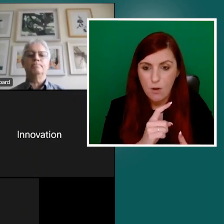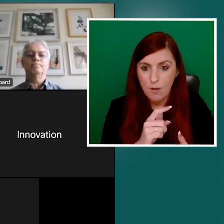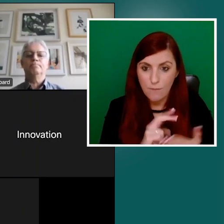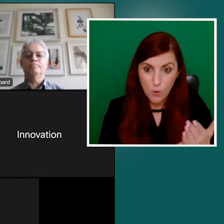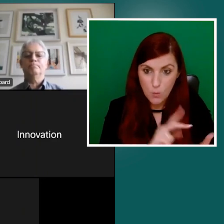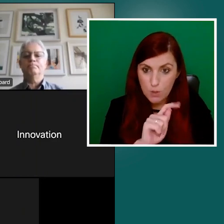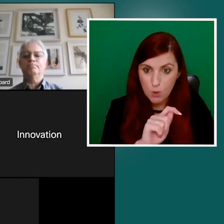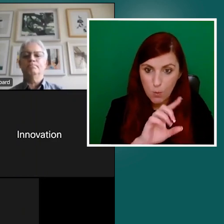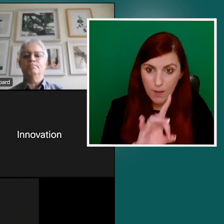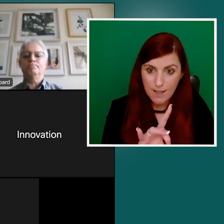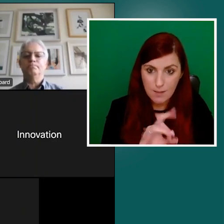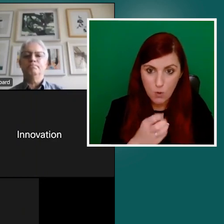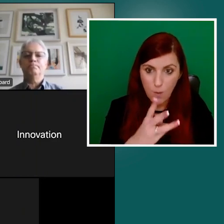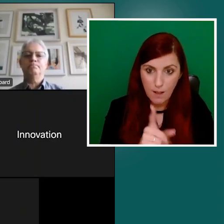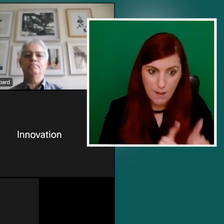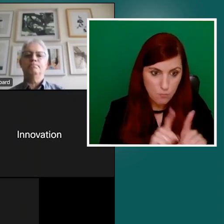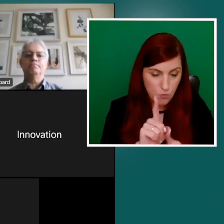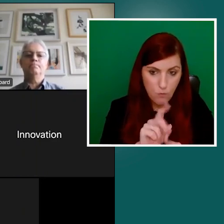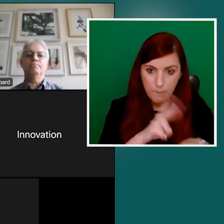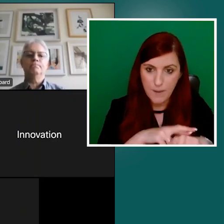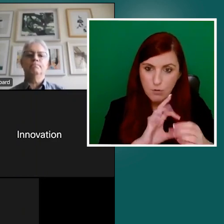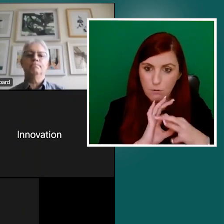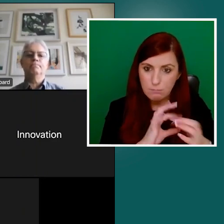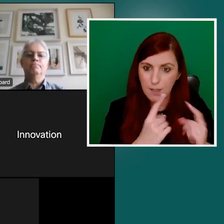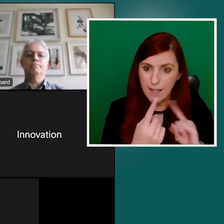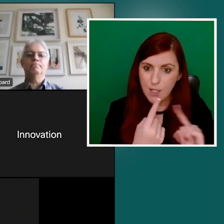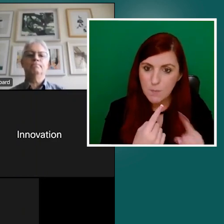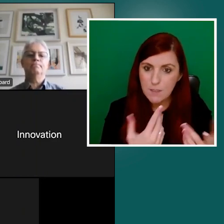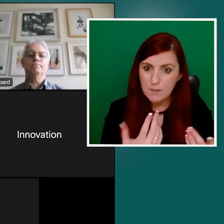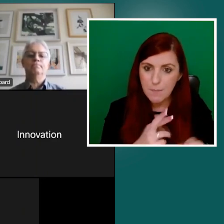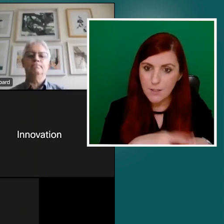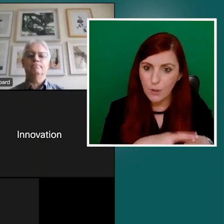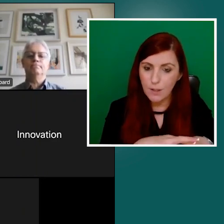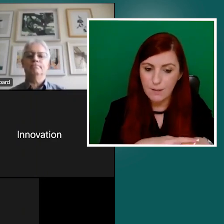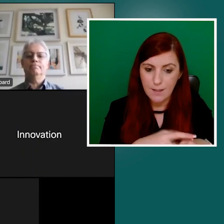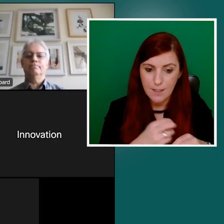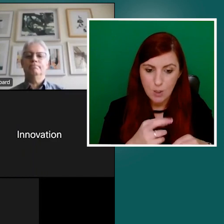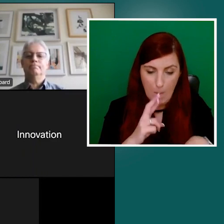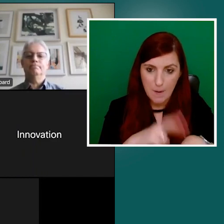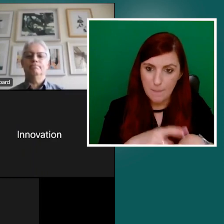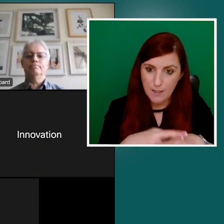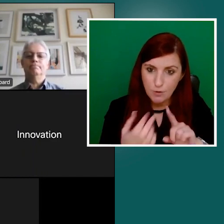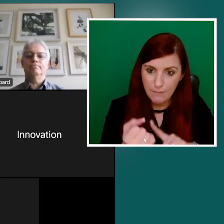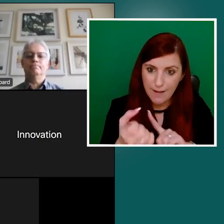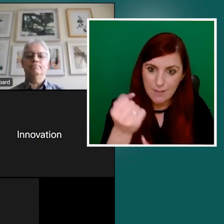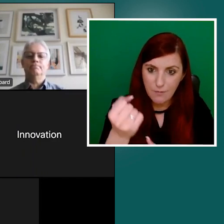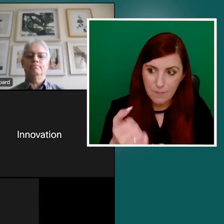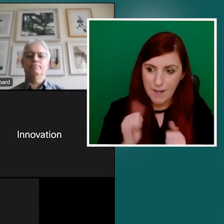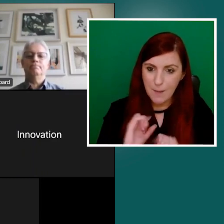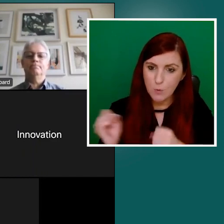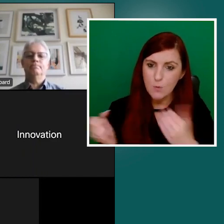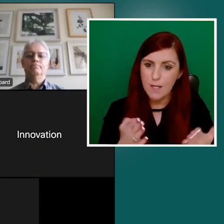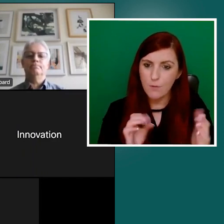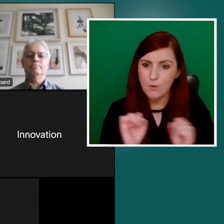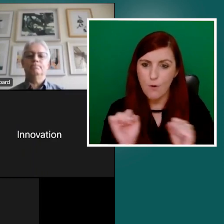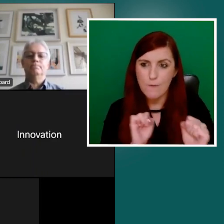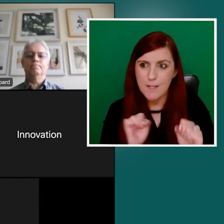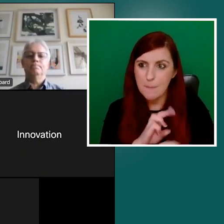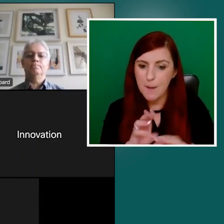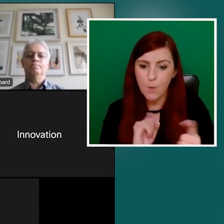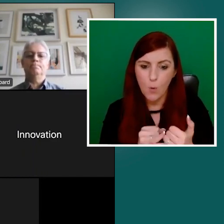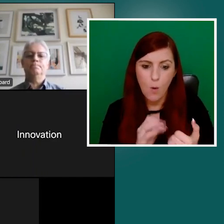be more effective in, in terms of delivering your services and people engaging with you. So, so that becomes the metric and the monitoring